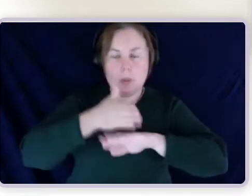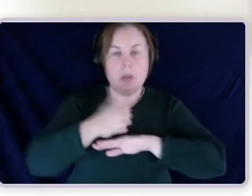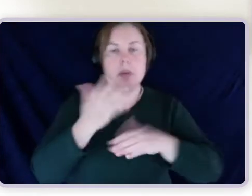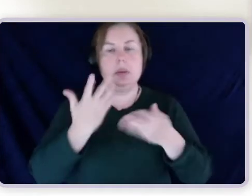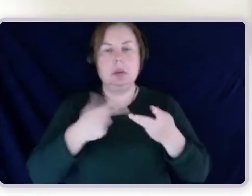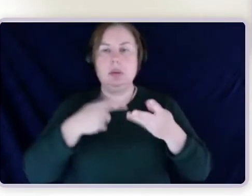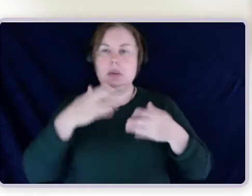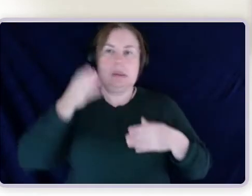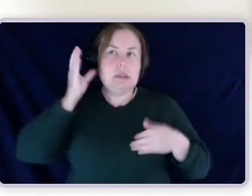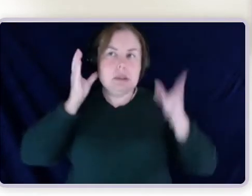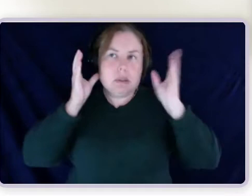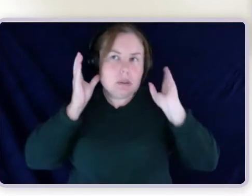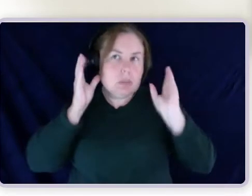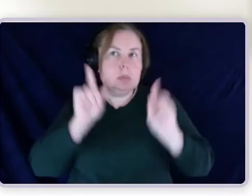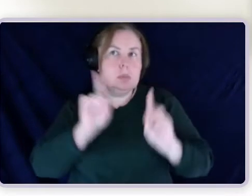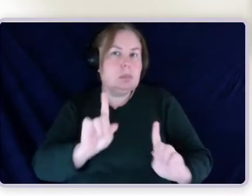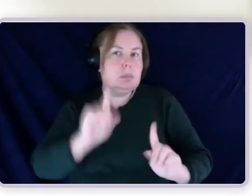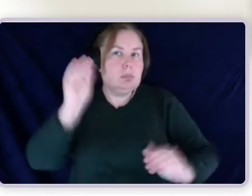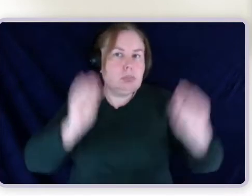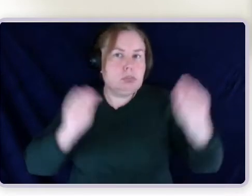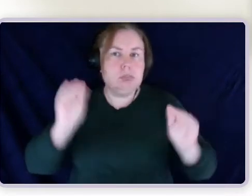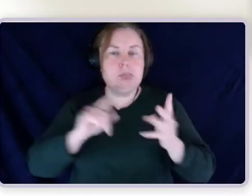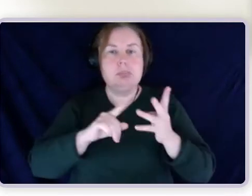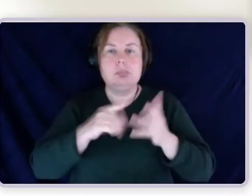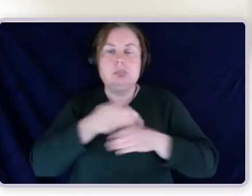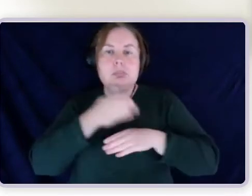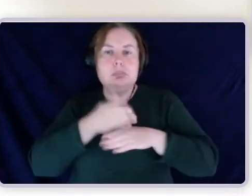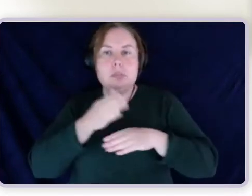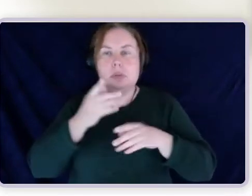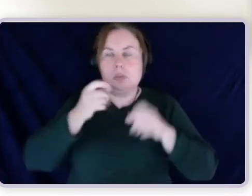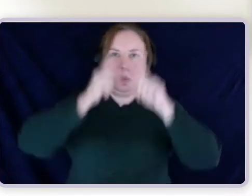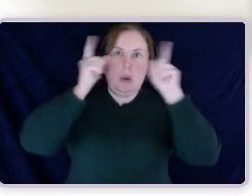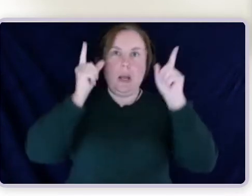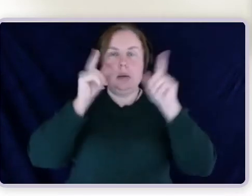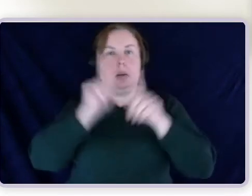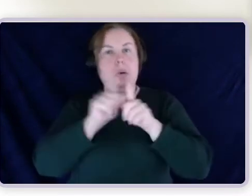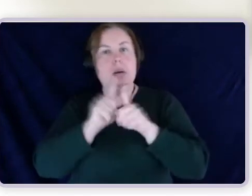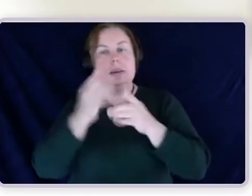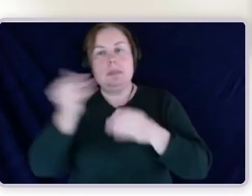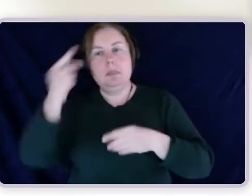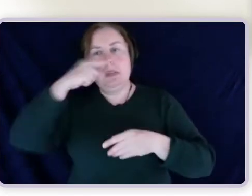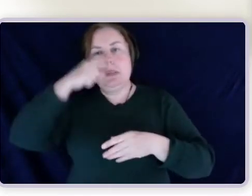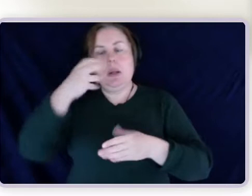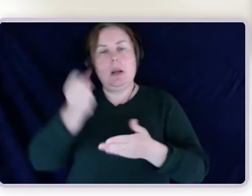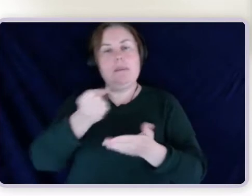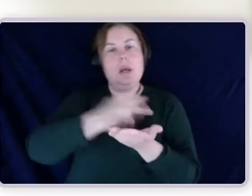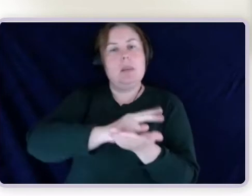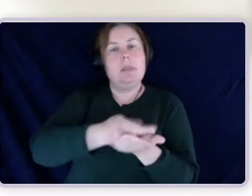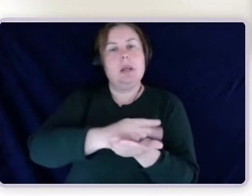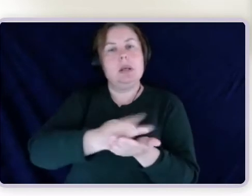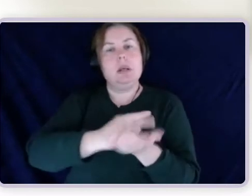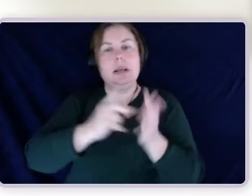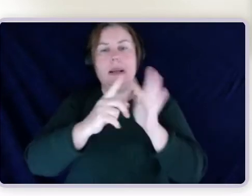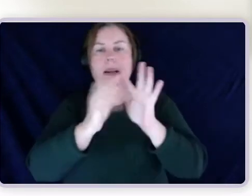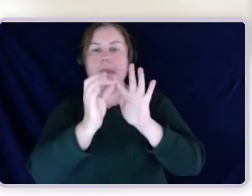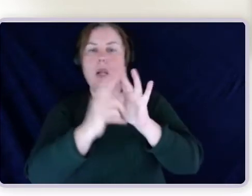function, and even down to things like consciousness for conditions such as epilepsy, where you have seizures. One